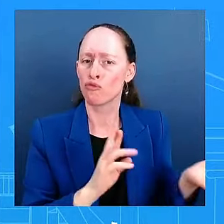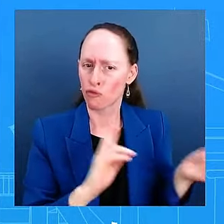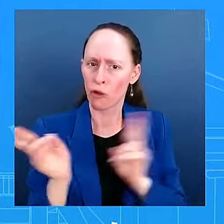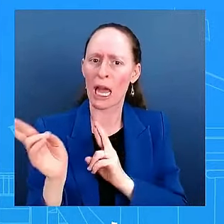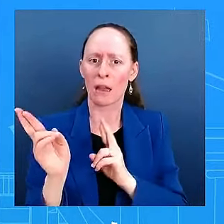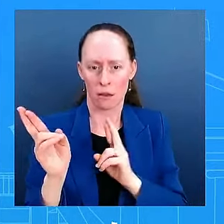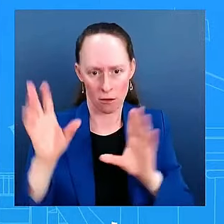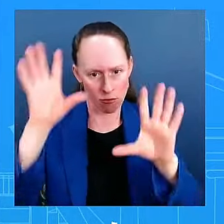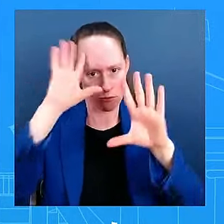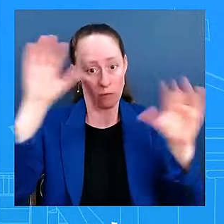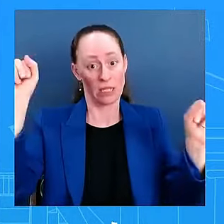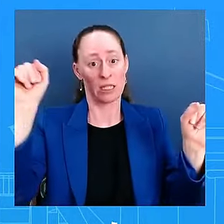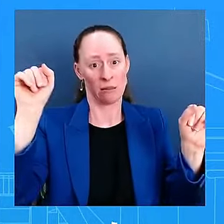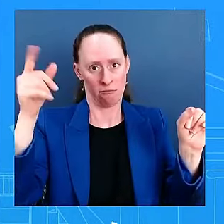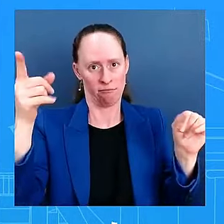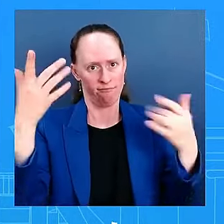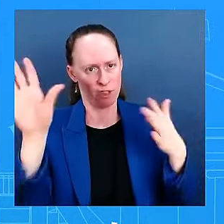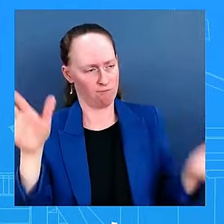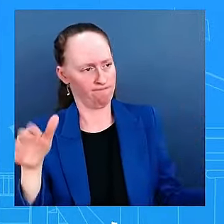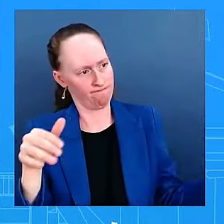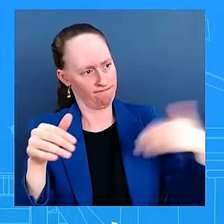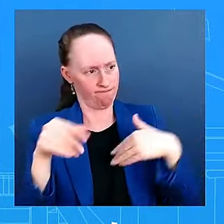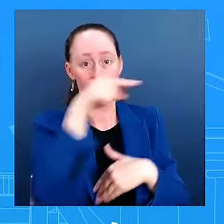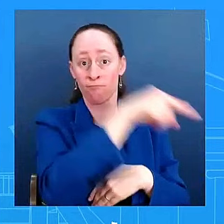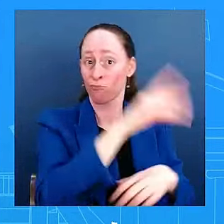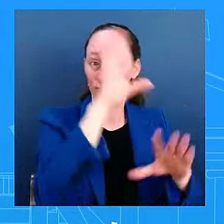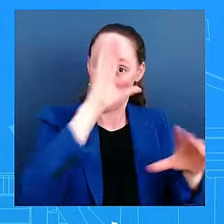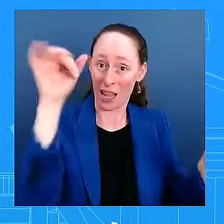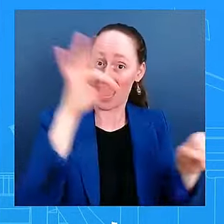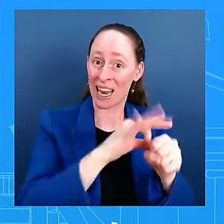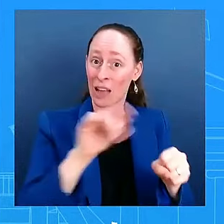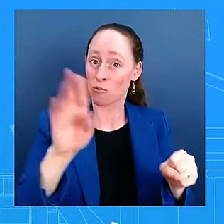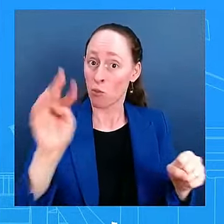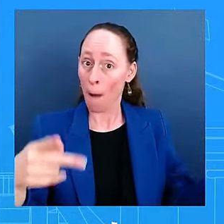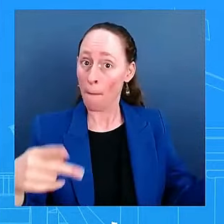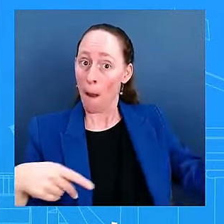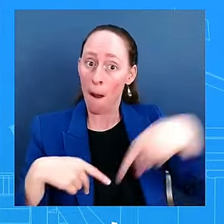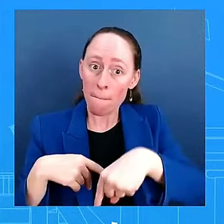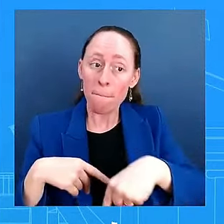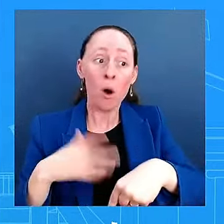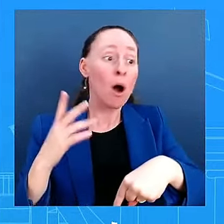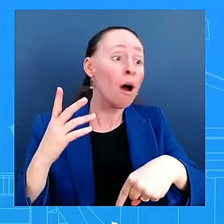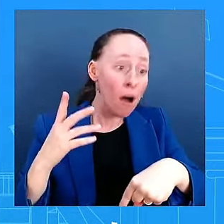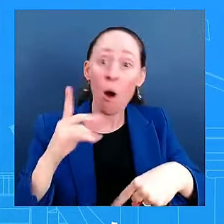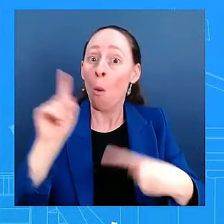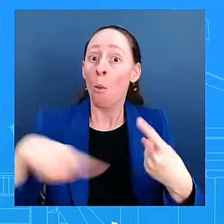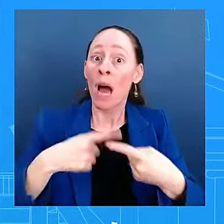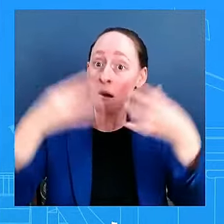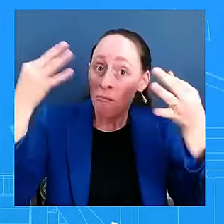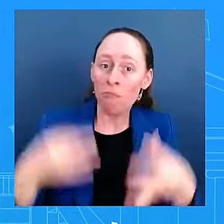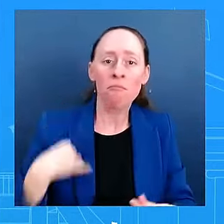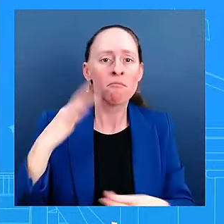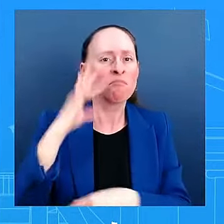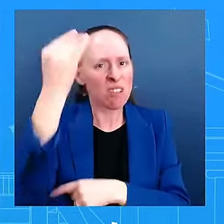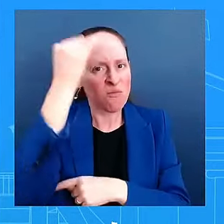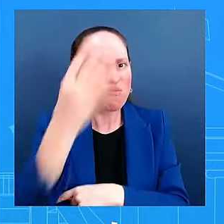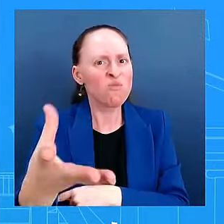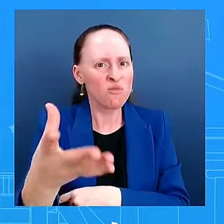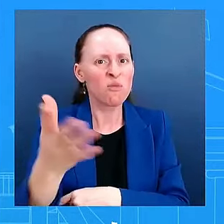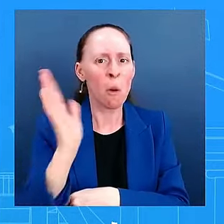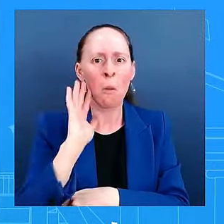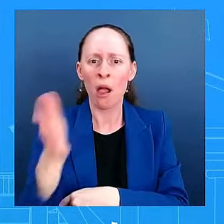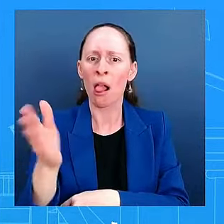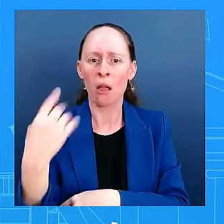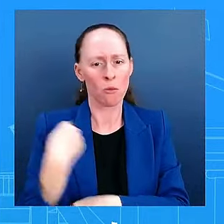White House. And so once we lock that in, we certainly will share that with all of you. But we're ready. We're ready to assist. We have been, we've been trying